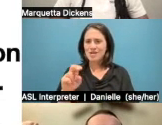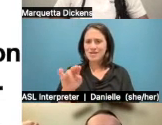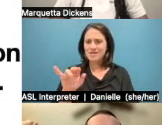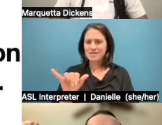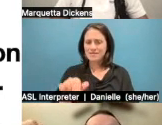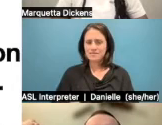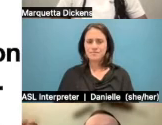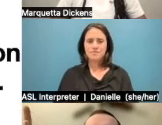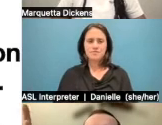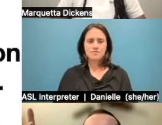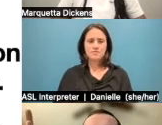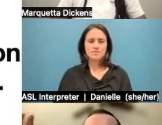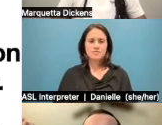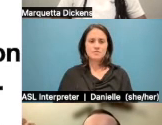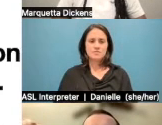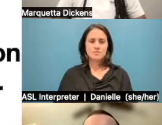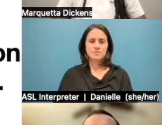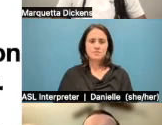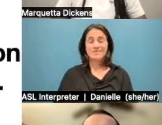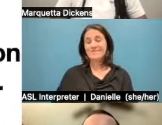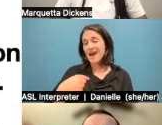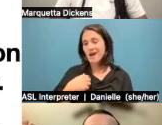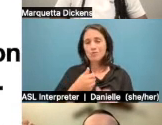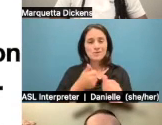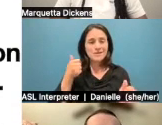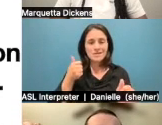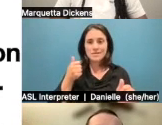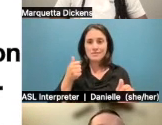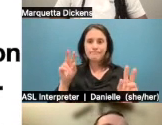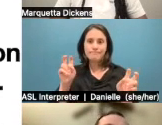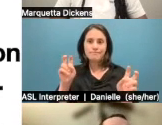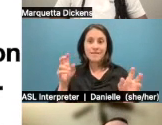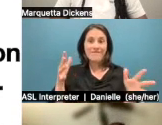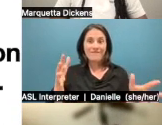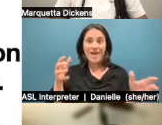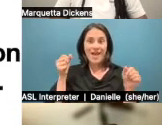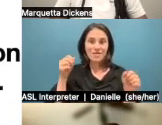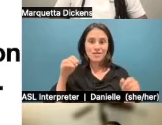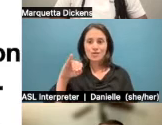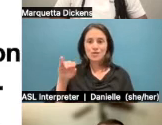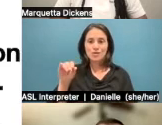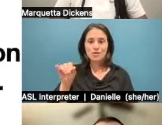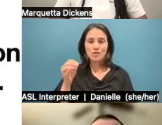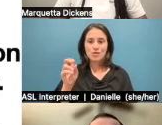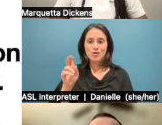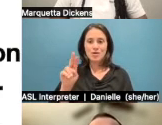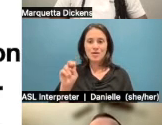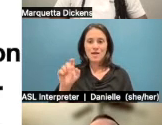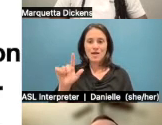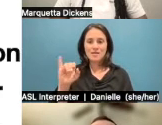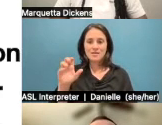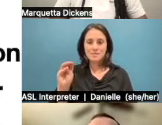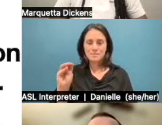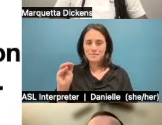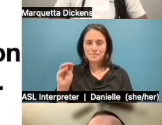I try to resist fast journalism, which is sort of this parachuting in and parachuting out. And I believe that like no time is really wasted in the community. like